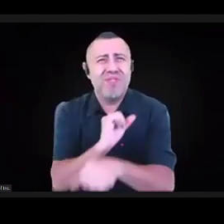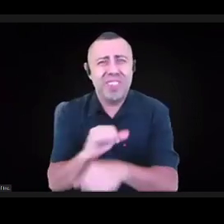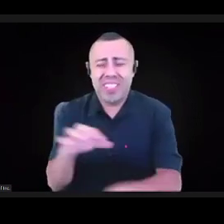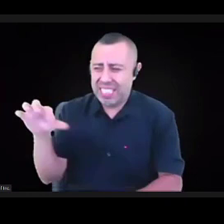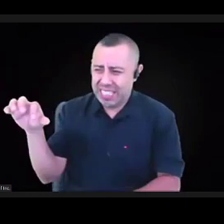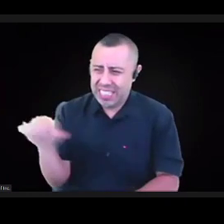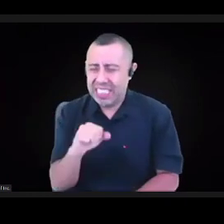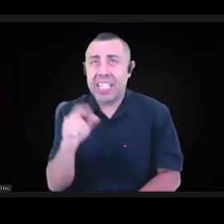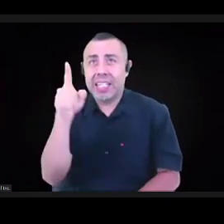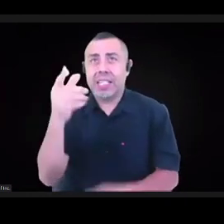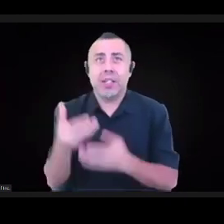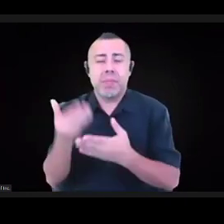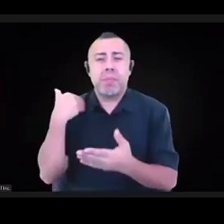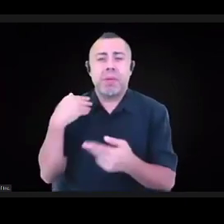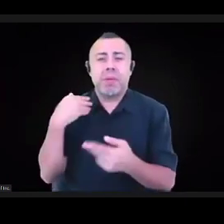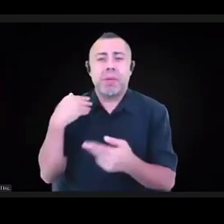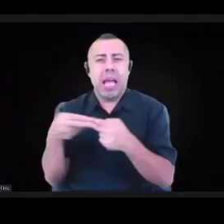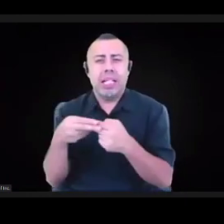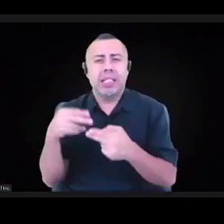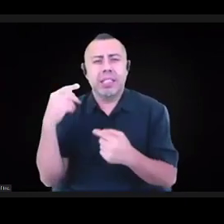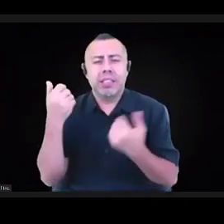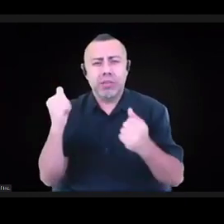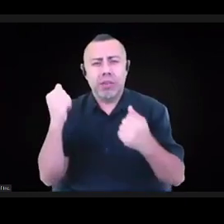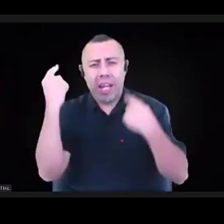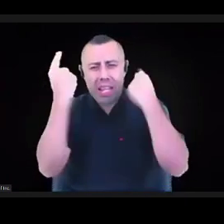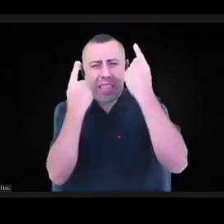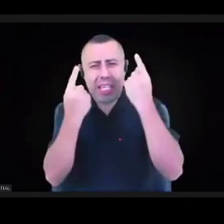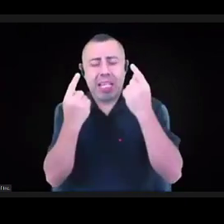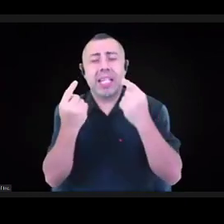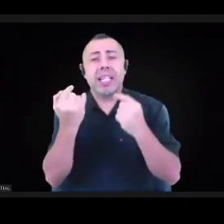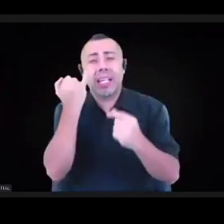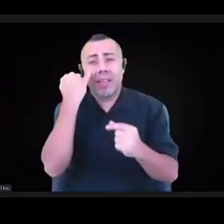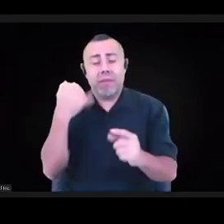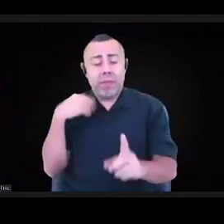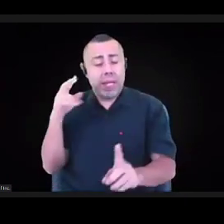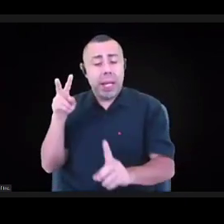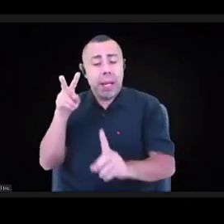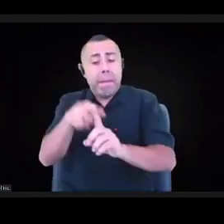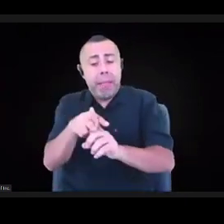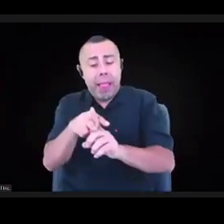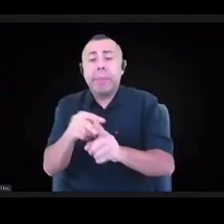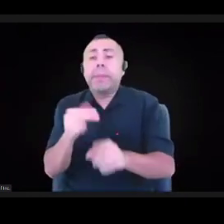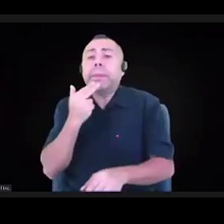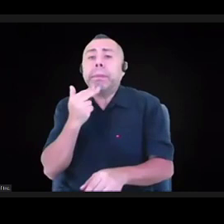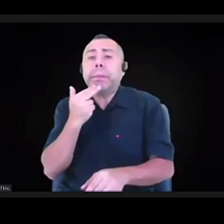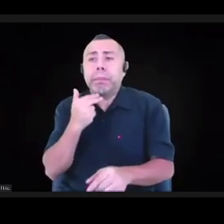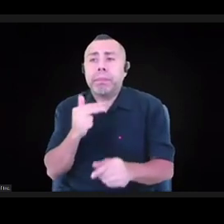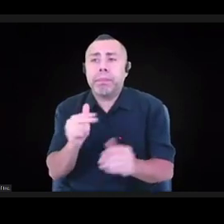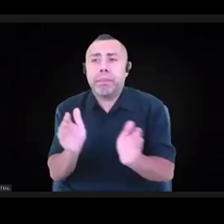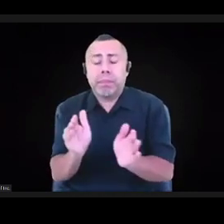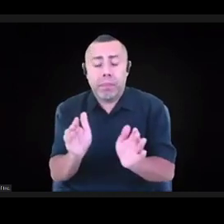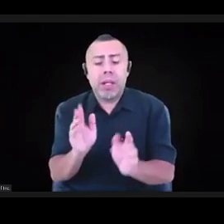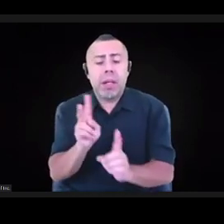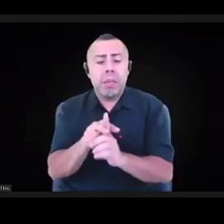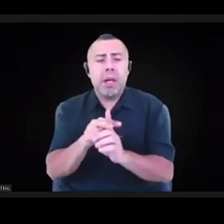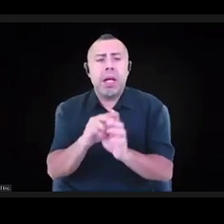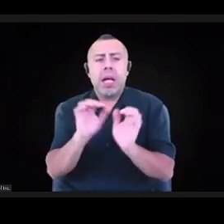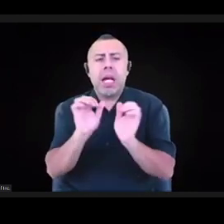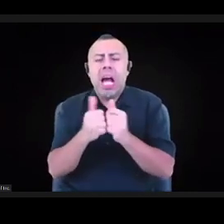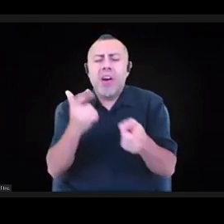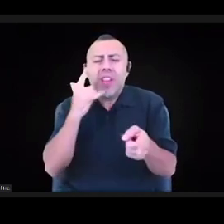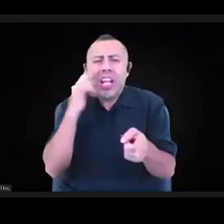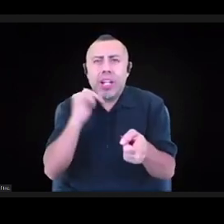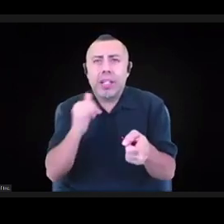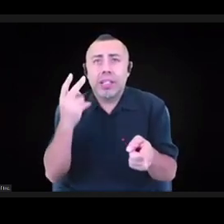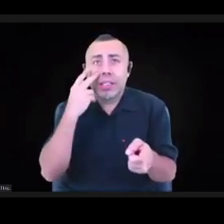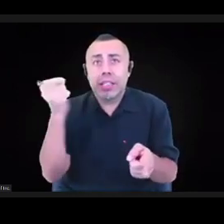like even in small applications? so here are some on the right side. I have this idea on plural versatility. It's not my